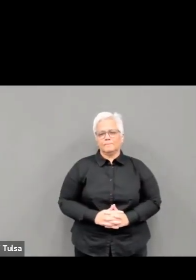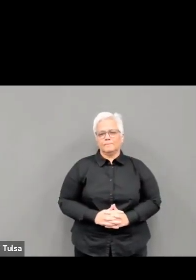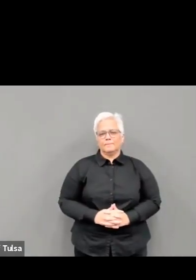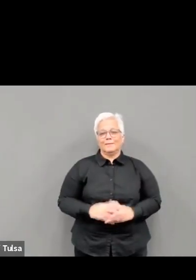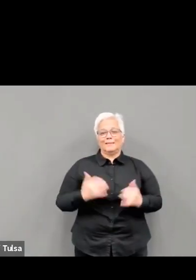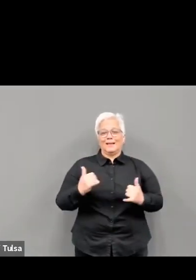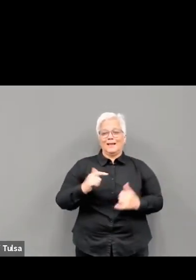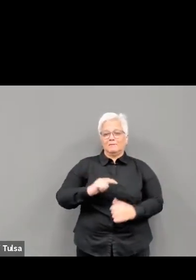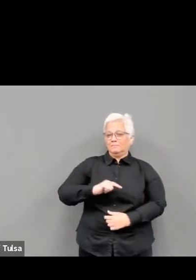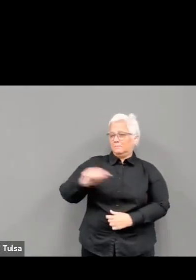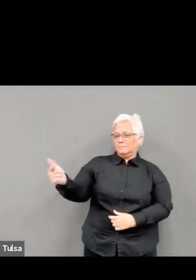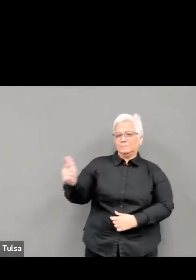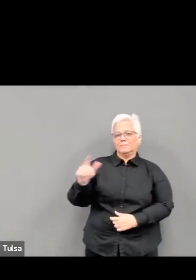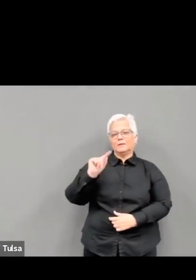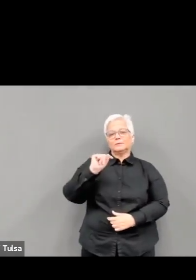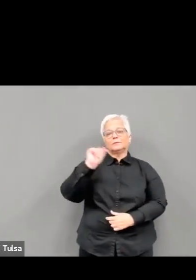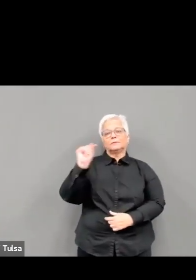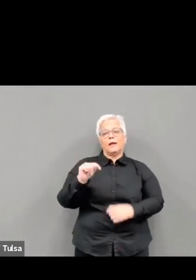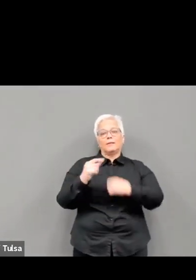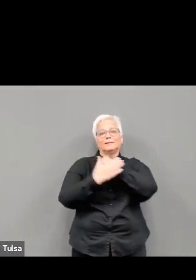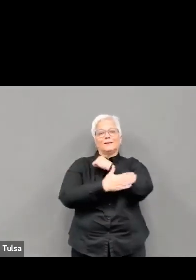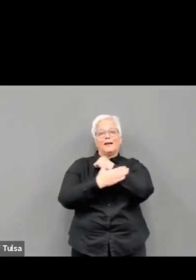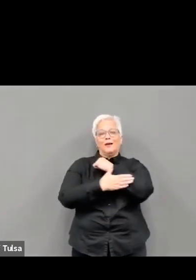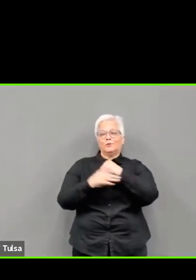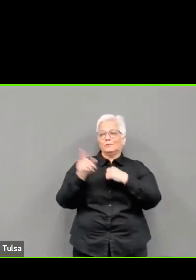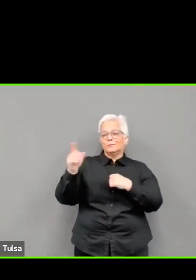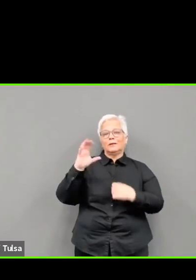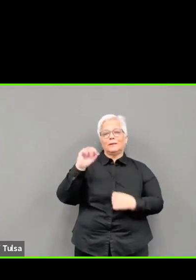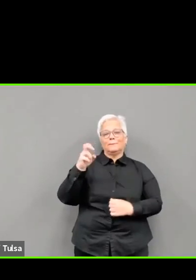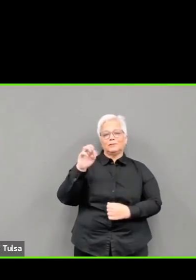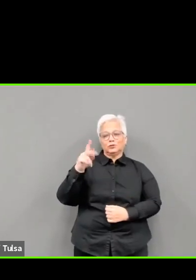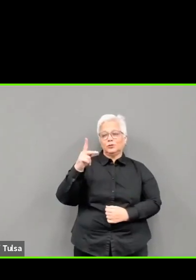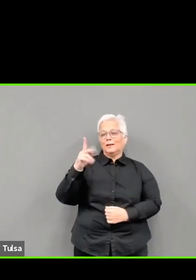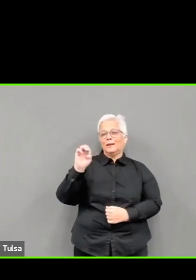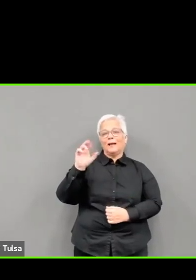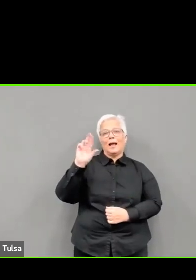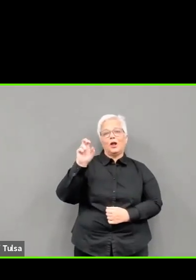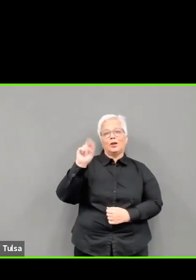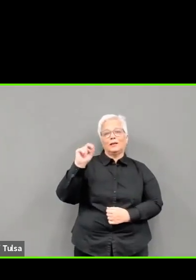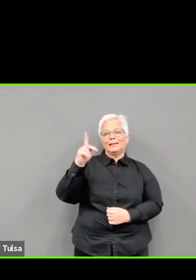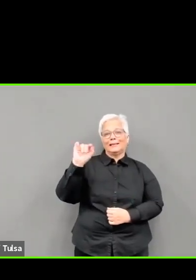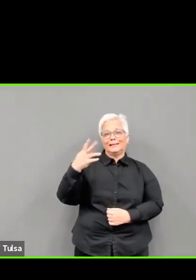County Commissioner, Karen Keith. Please stand by for the next speaker.